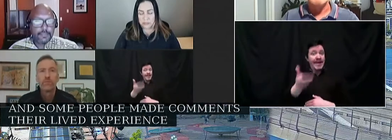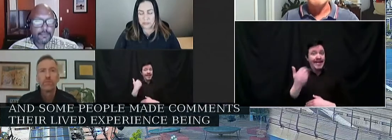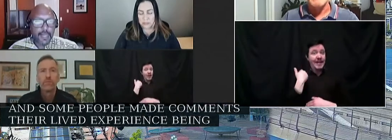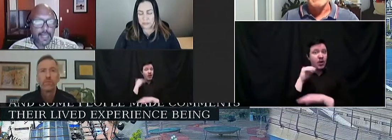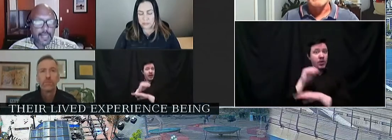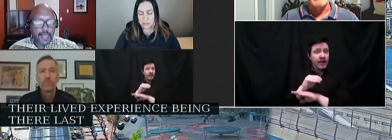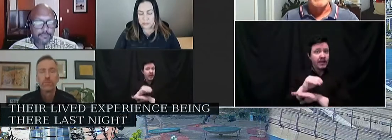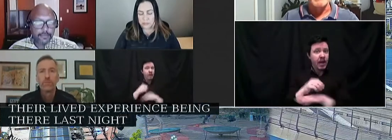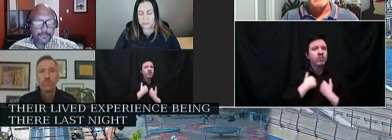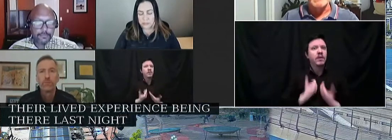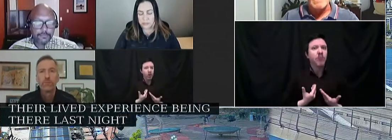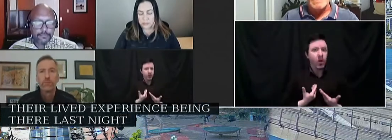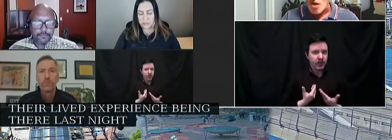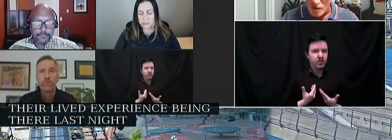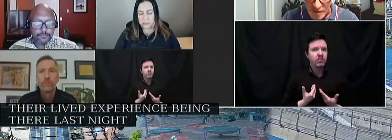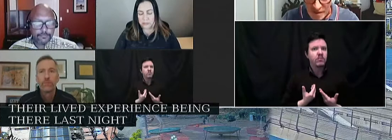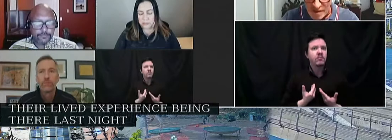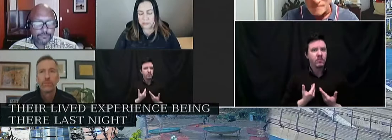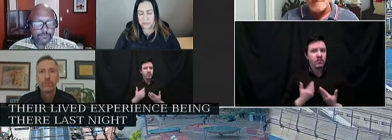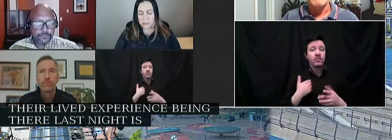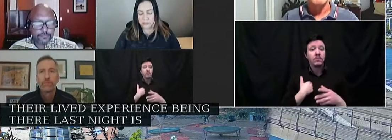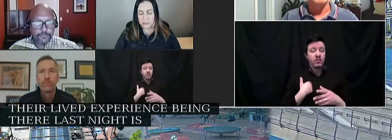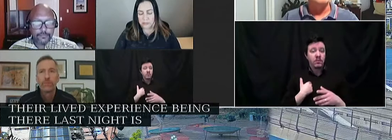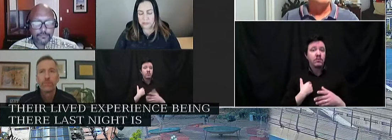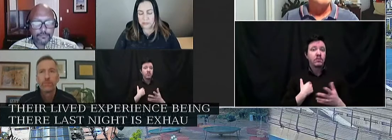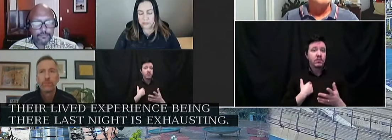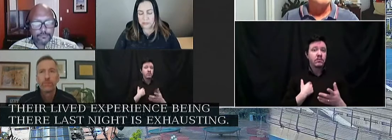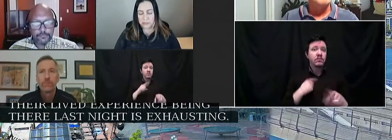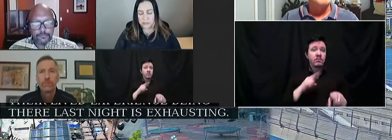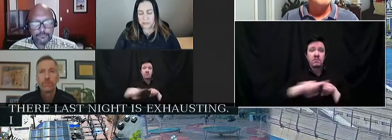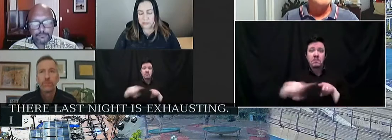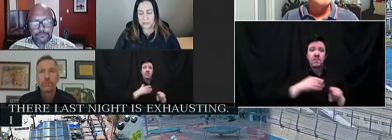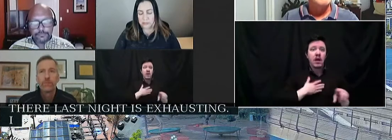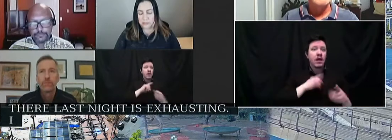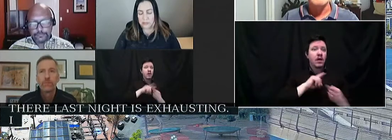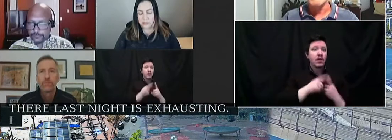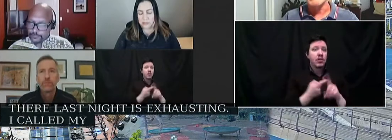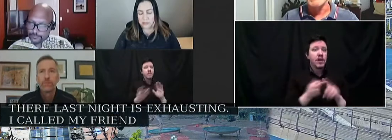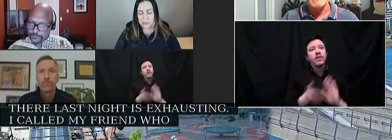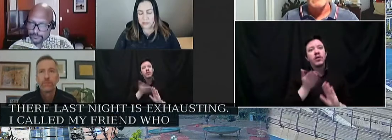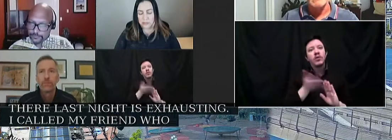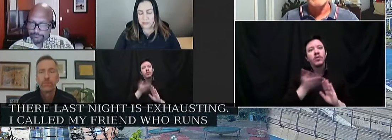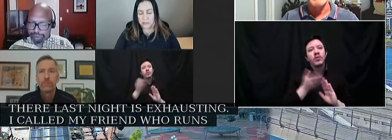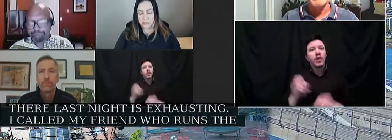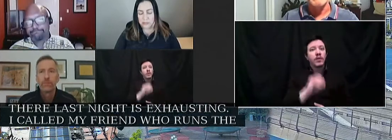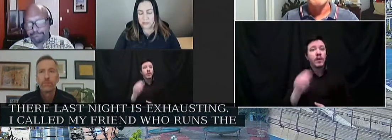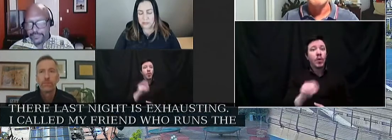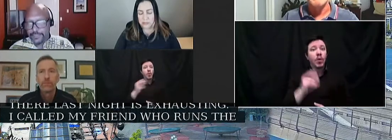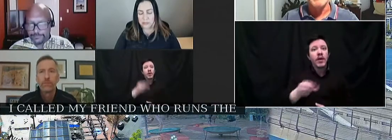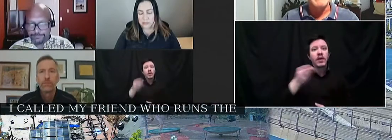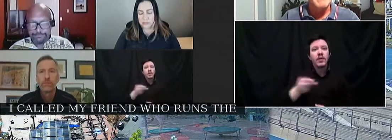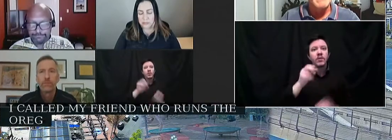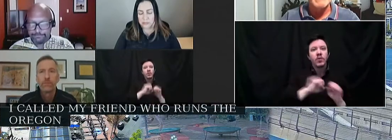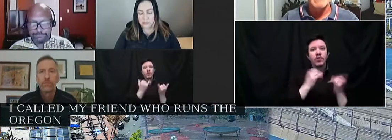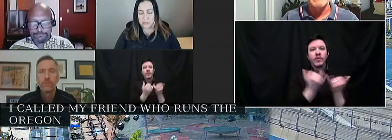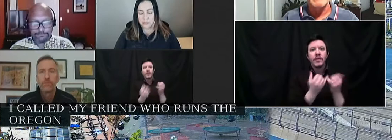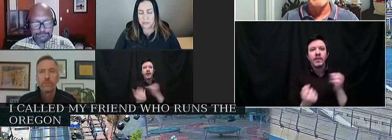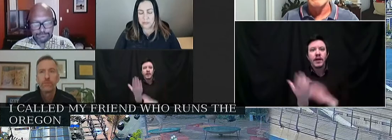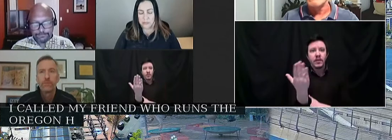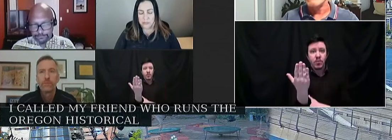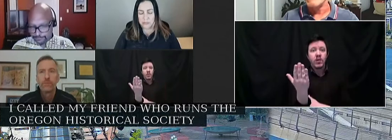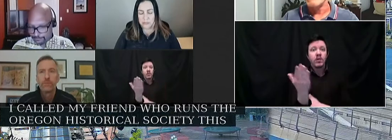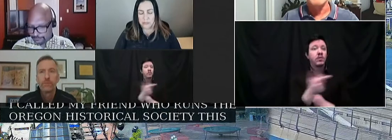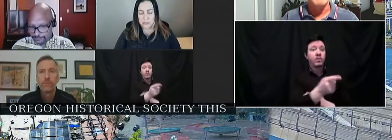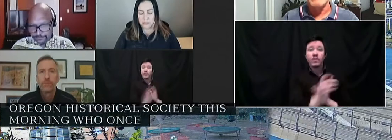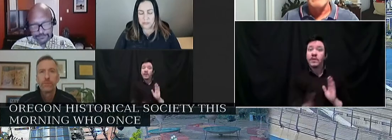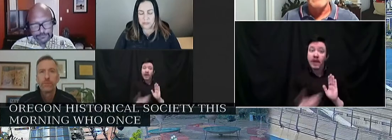exhausting. I had to call my, I called my friend who runs the Oregon Historical Society this morning, who once again had